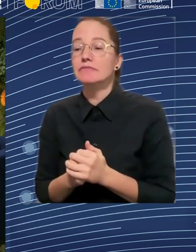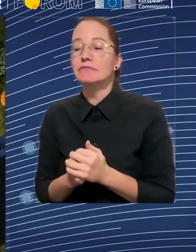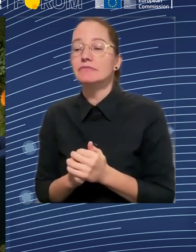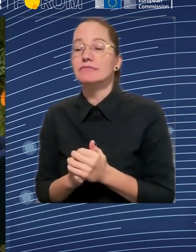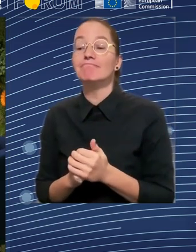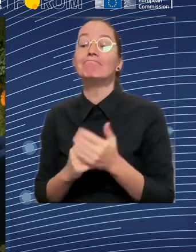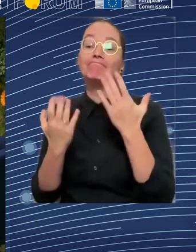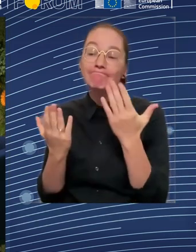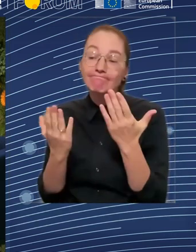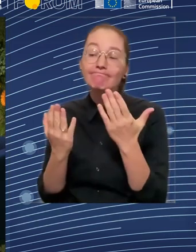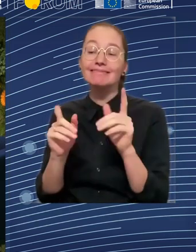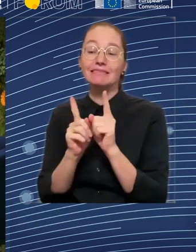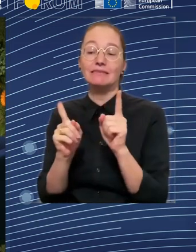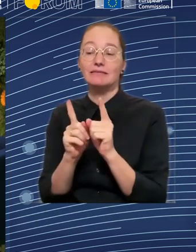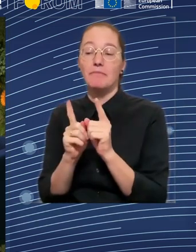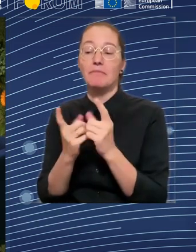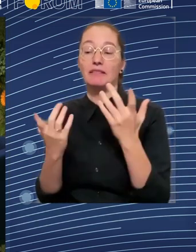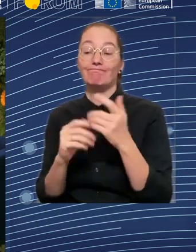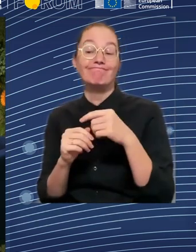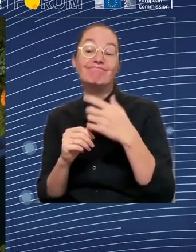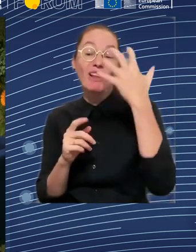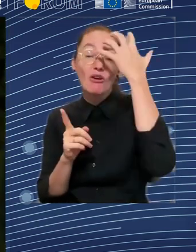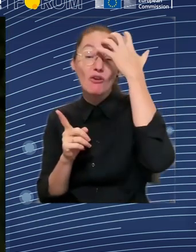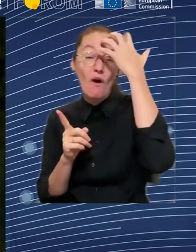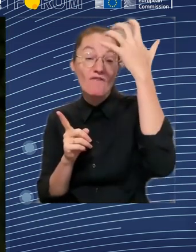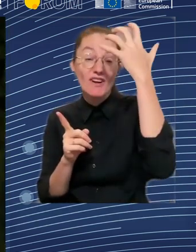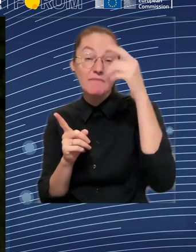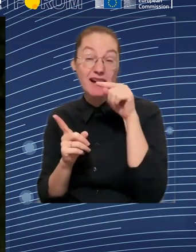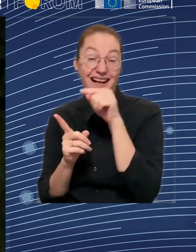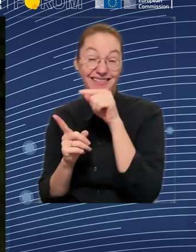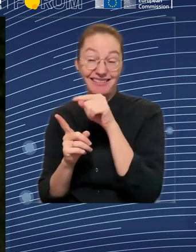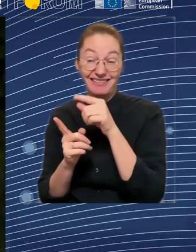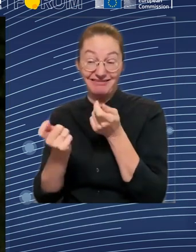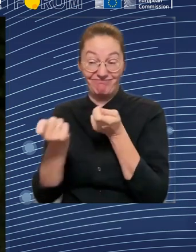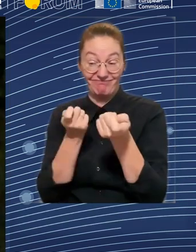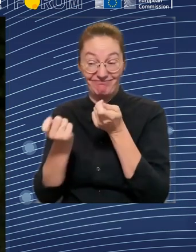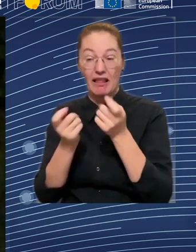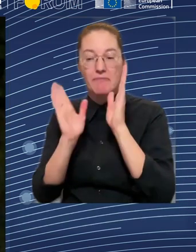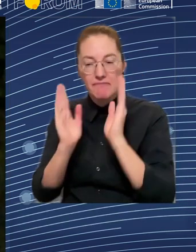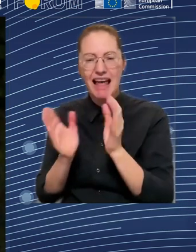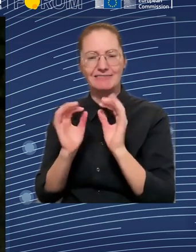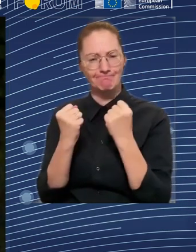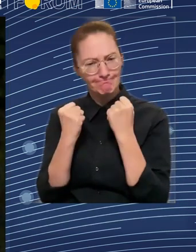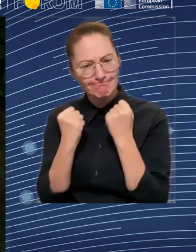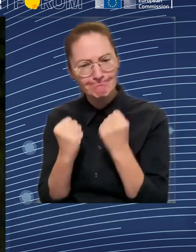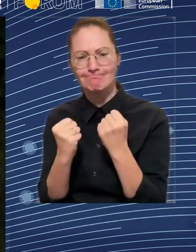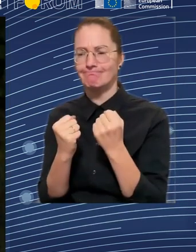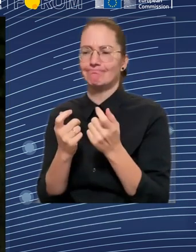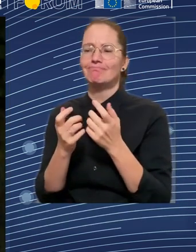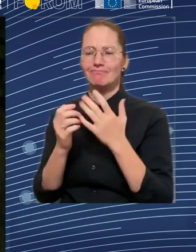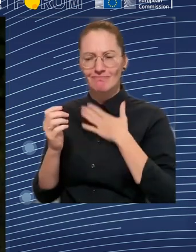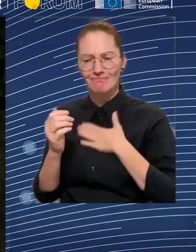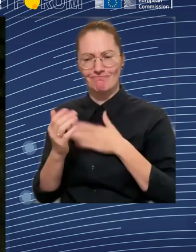But I see also that many European governments are trying to implement these quick fixes by introducing